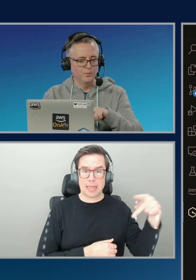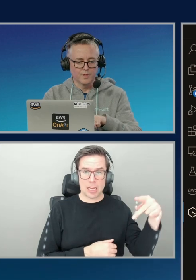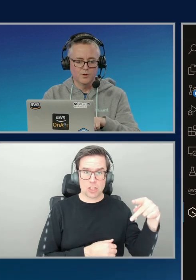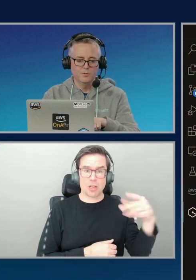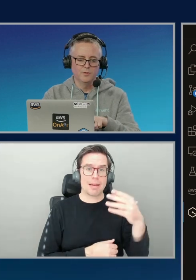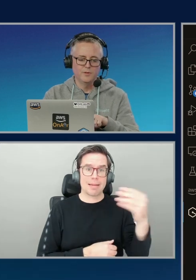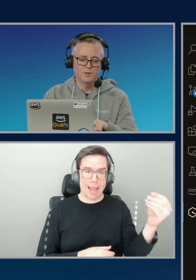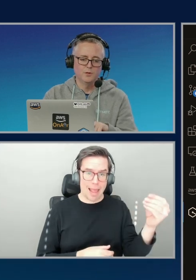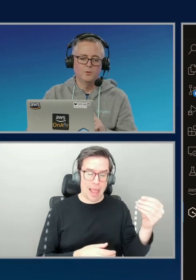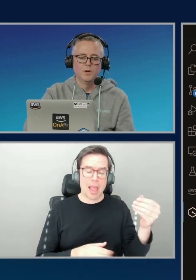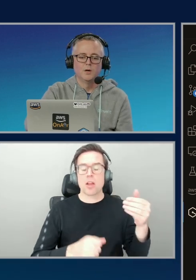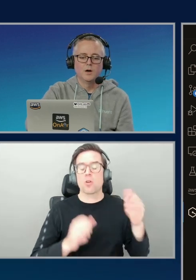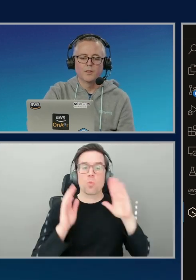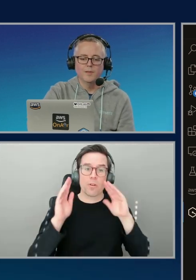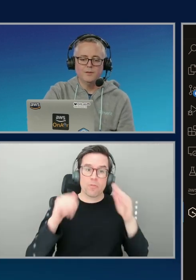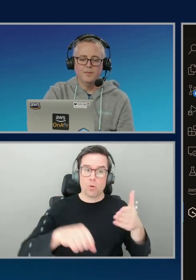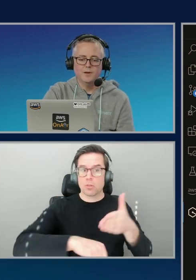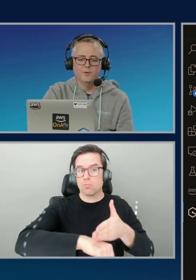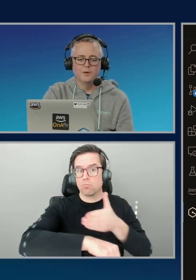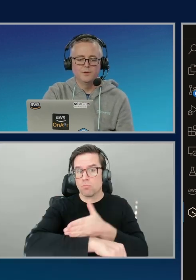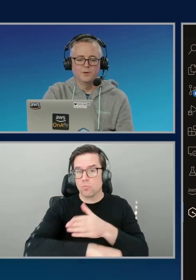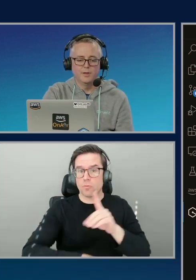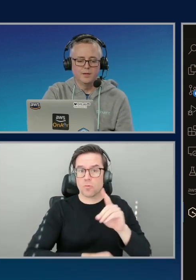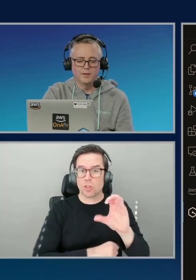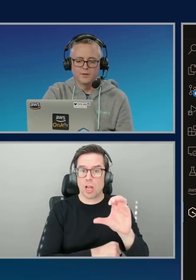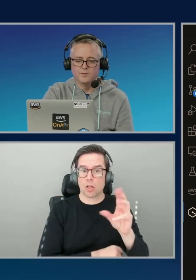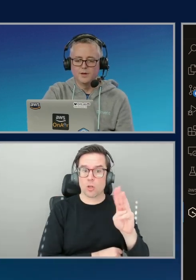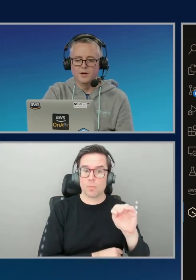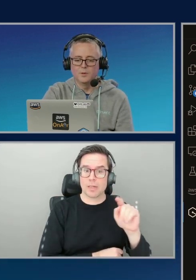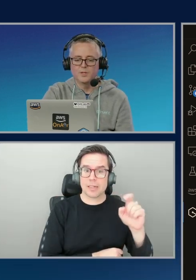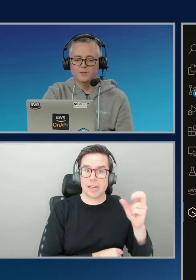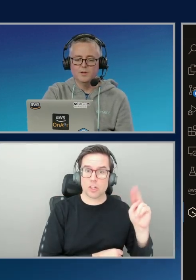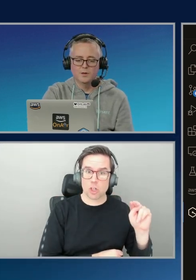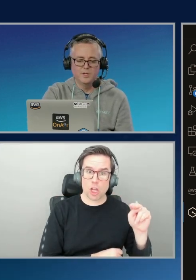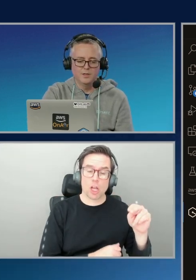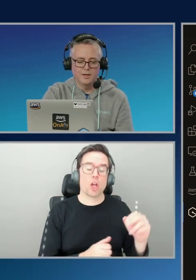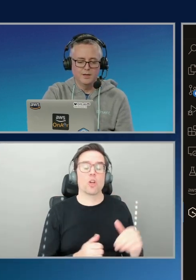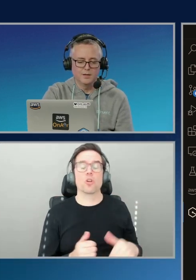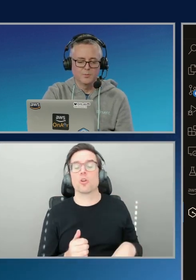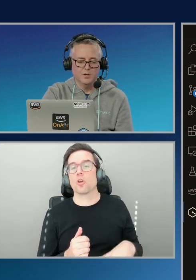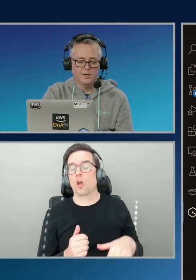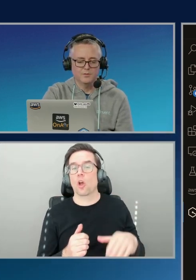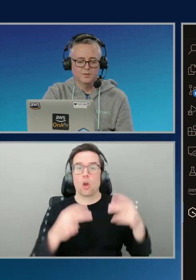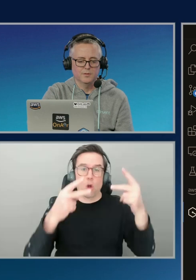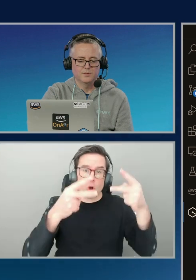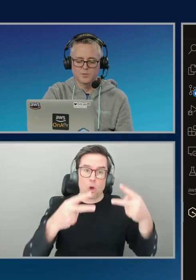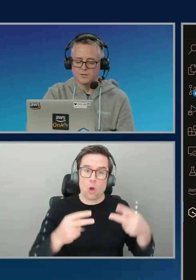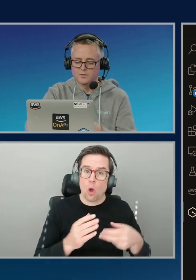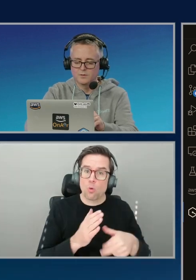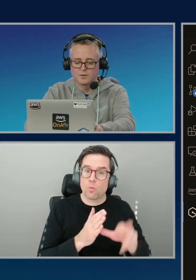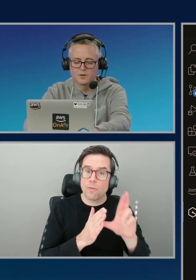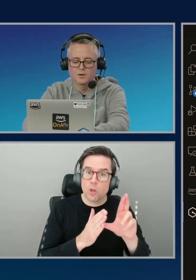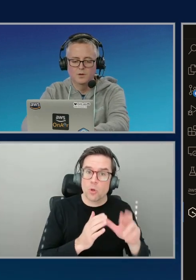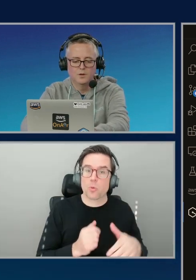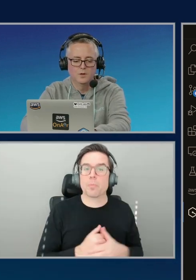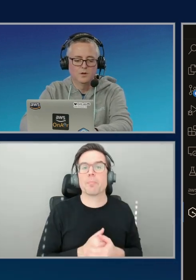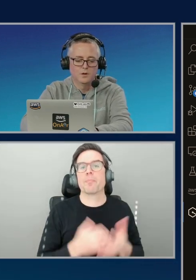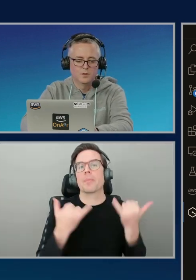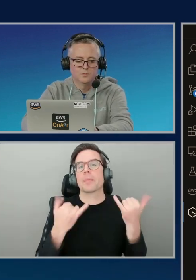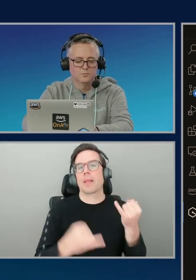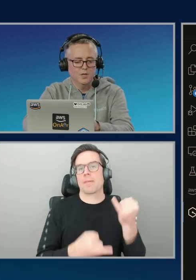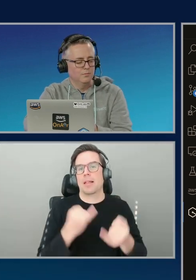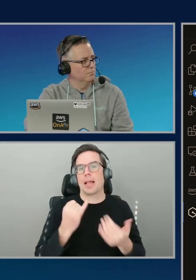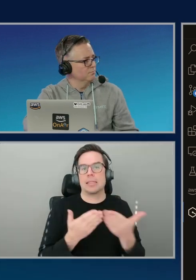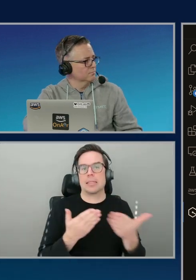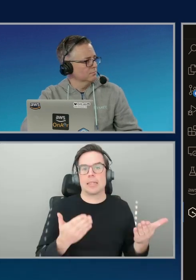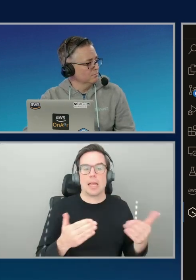with a code review. Uh, the last thing I want to do is, uh, I'm just going to come in and I'm going to ask it to write some tests. Can I